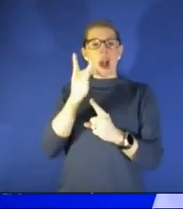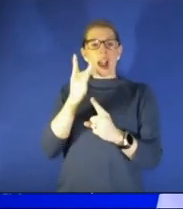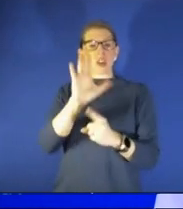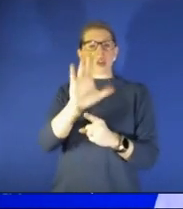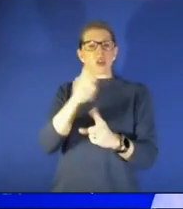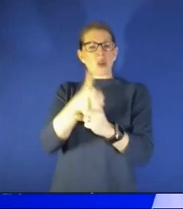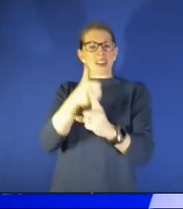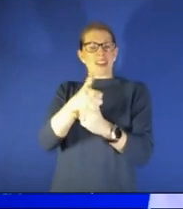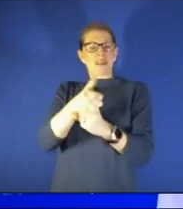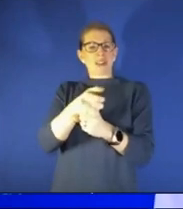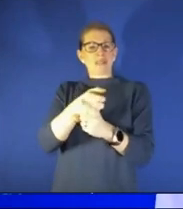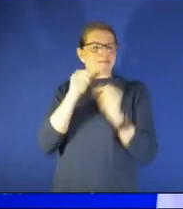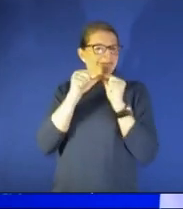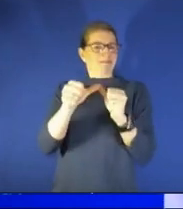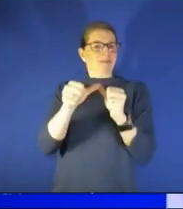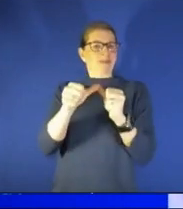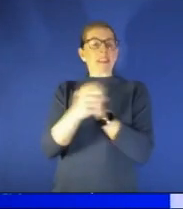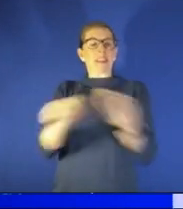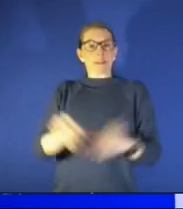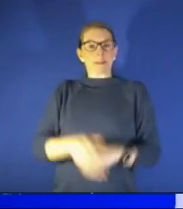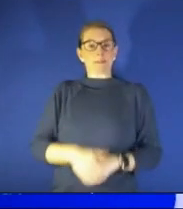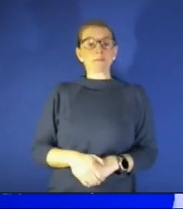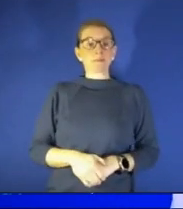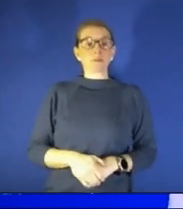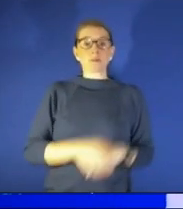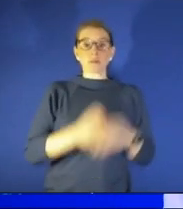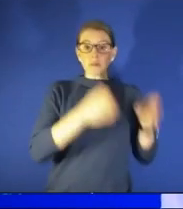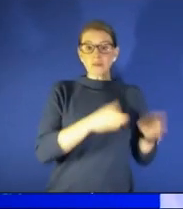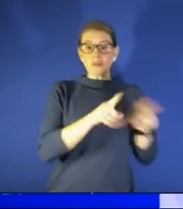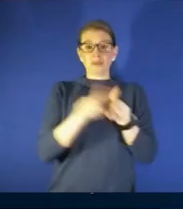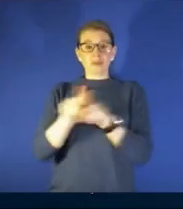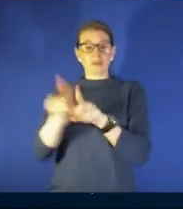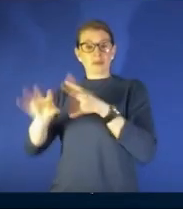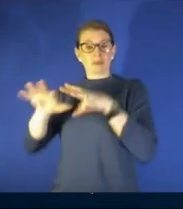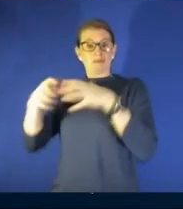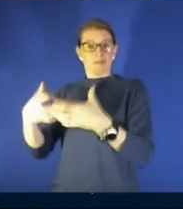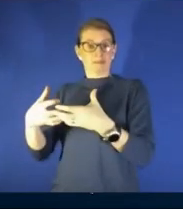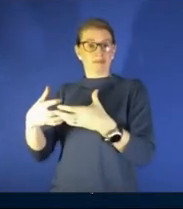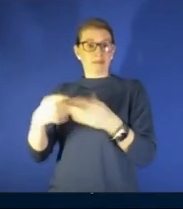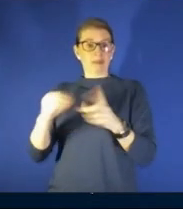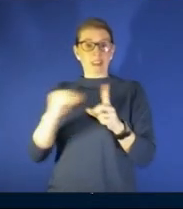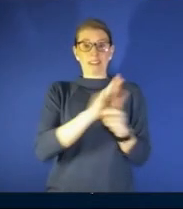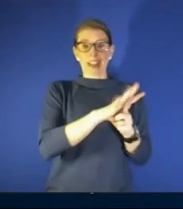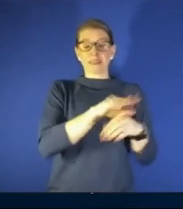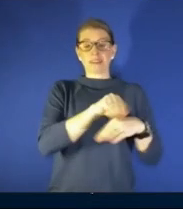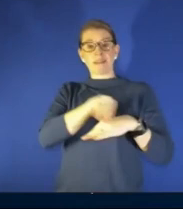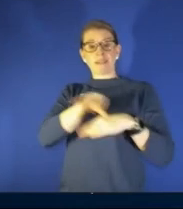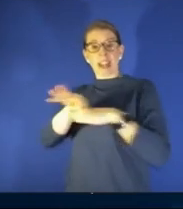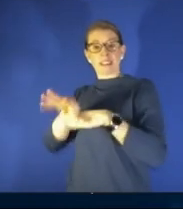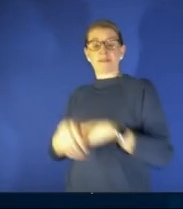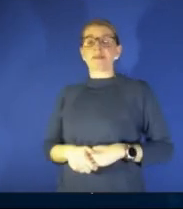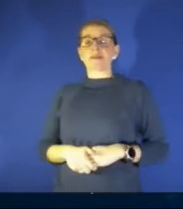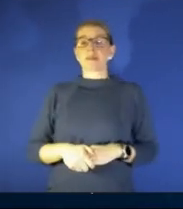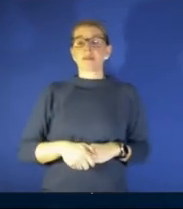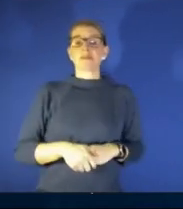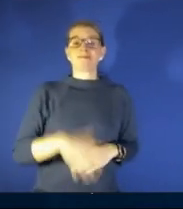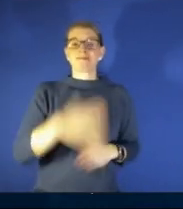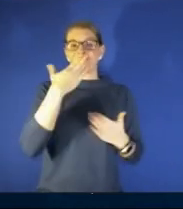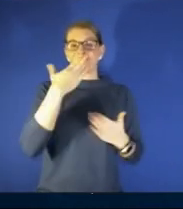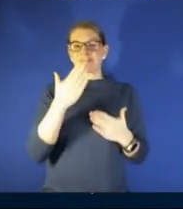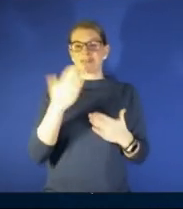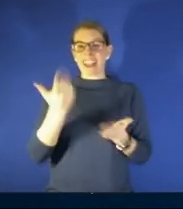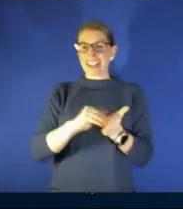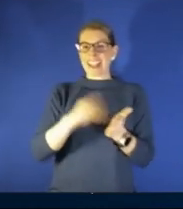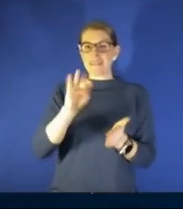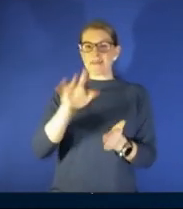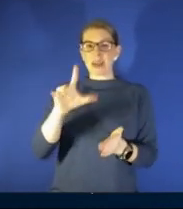but also the population and the community here in these cases bill teal i want to turn to you again thank you for joining us today tell us some